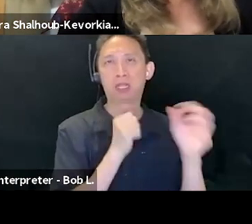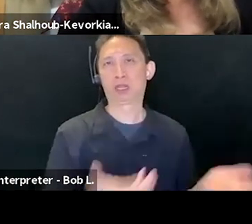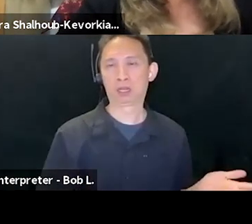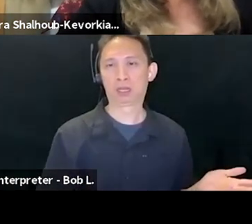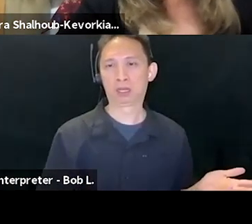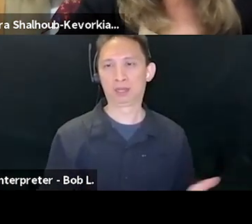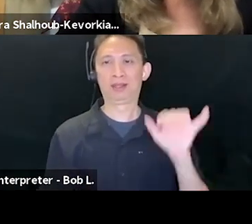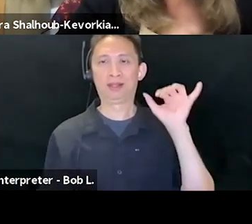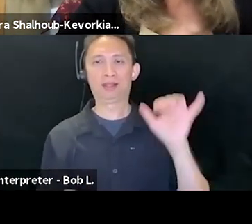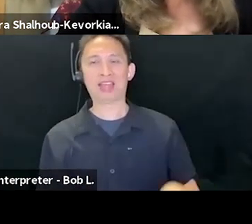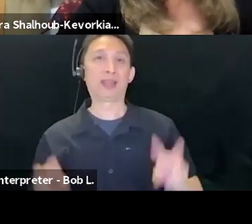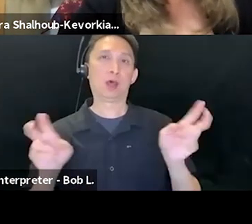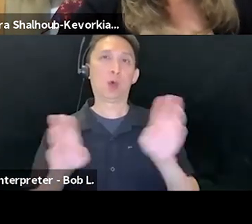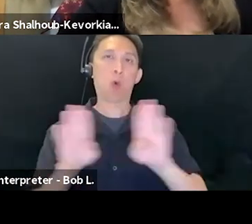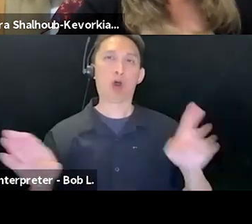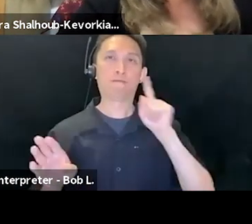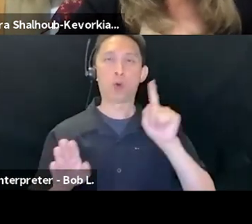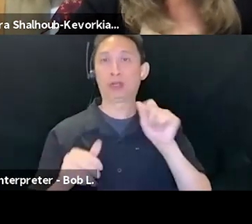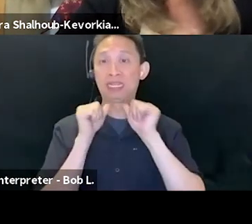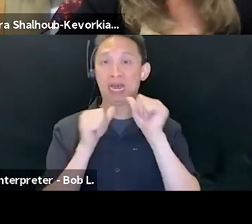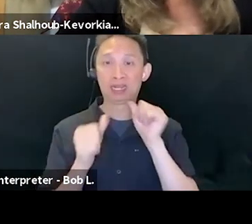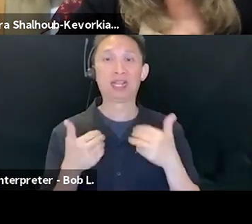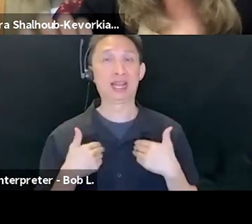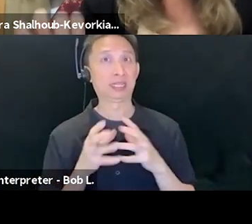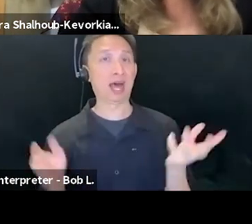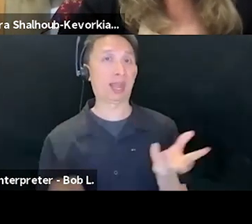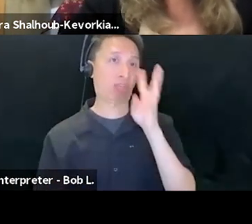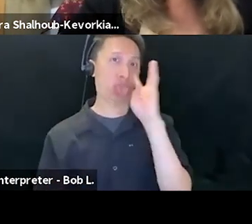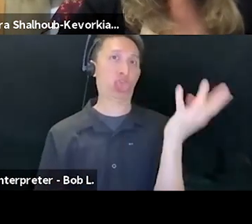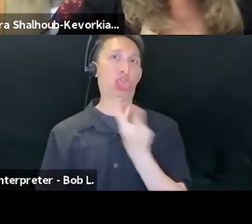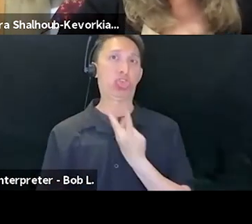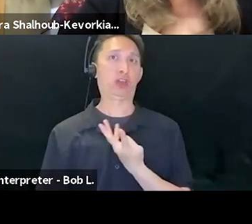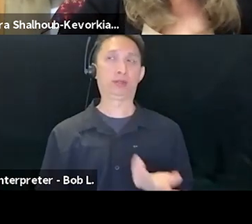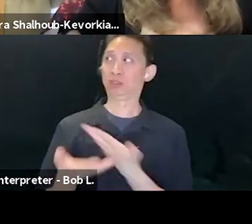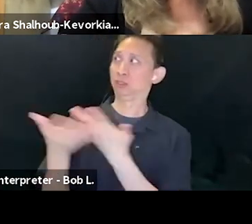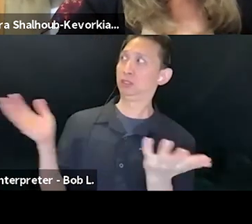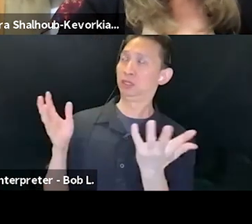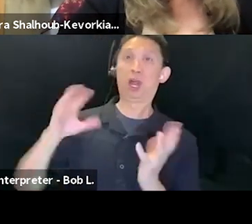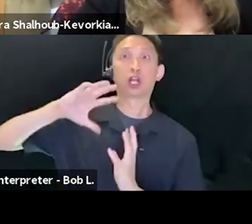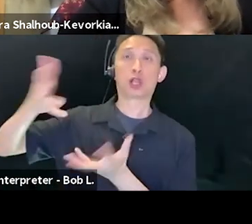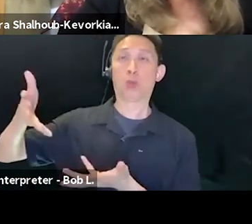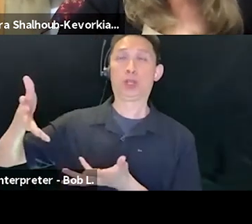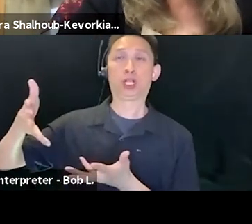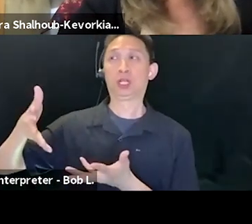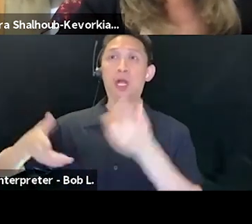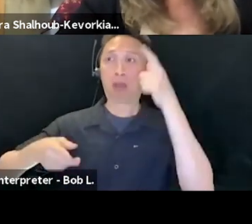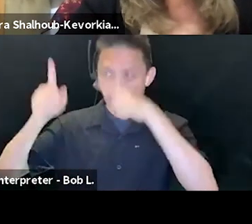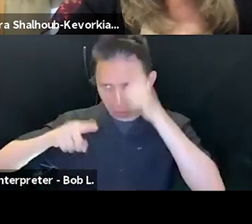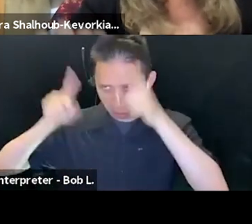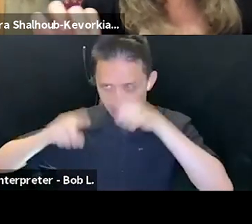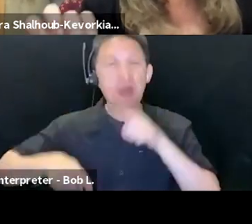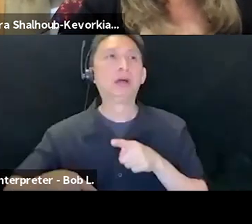denial facilitated indifference where people did not listen and a global complacency took root as another